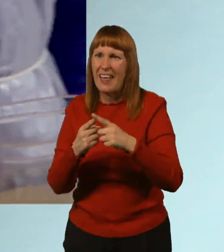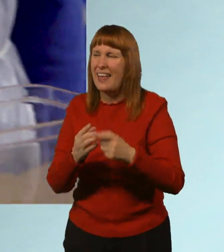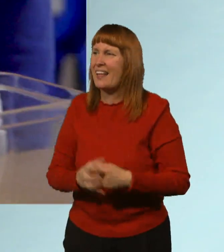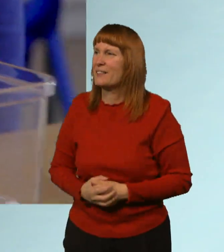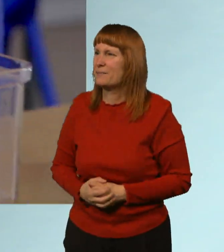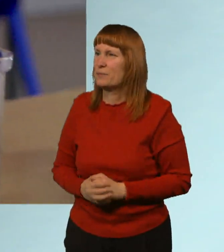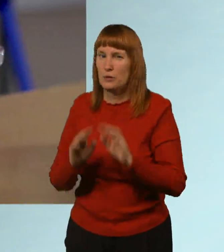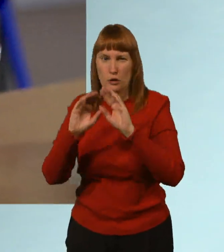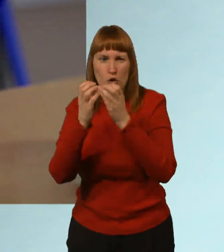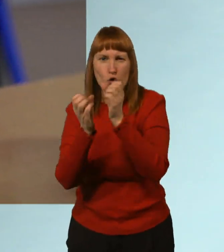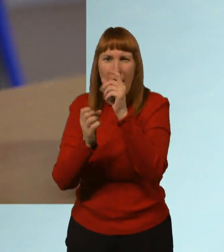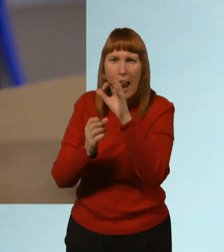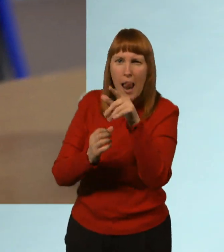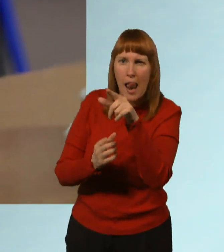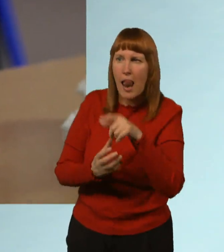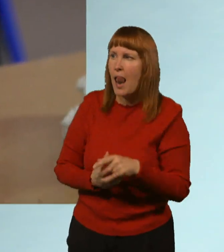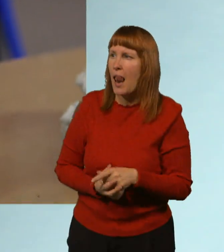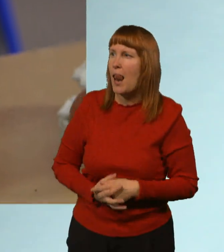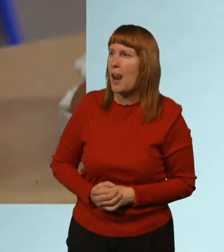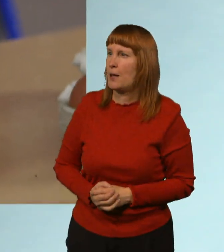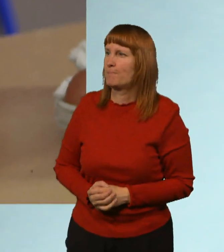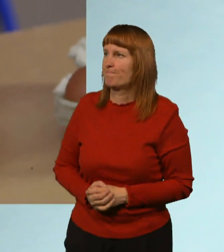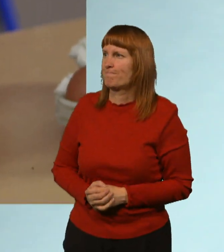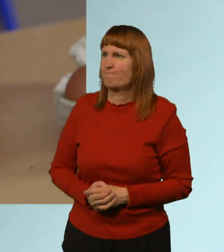Oh! That's a lot of vinegar.